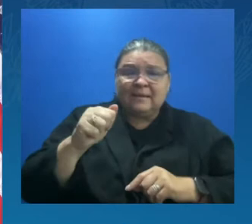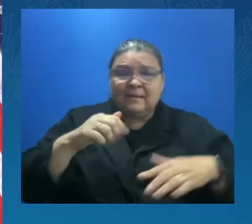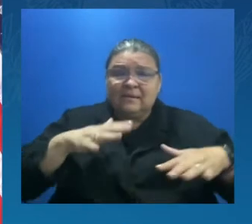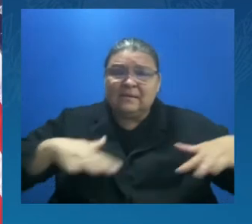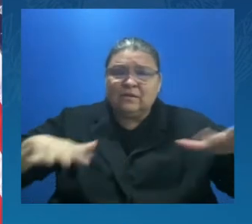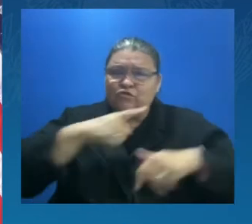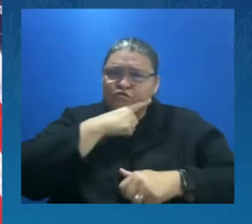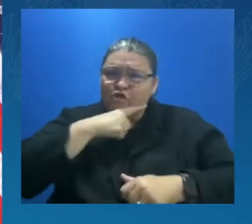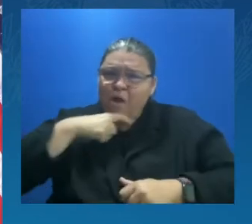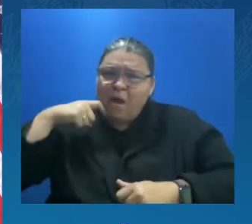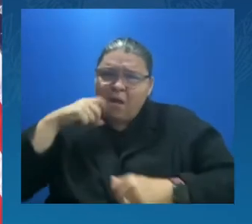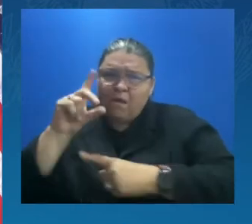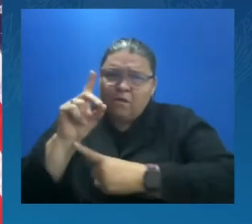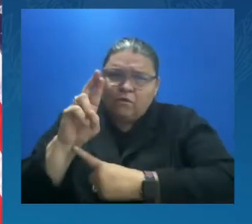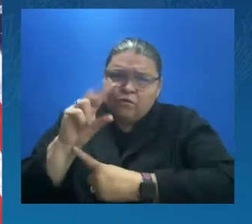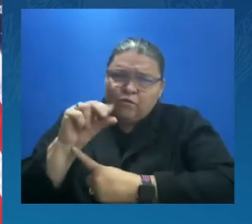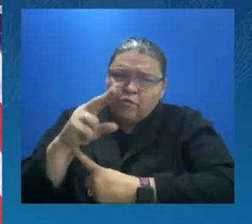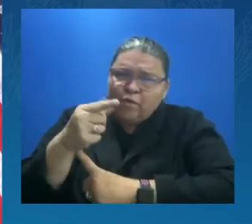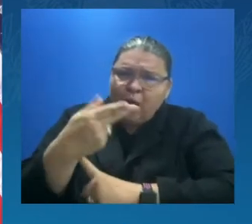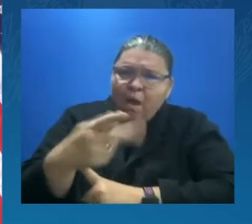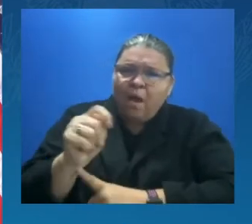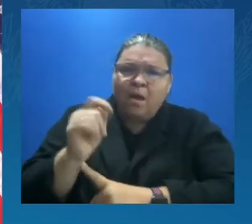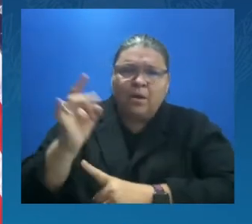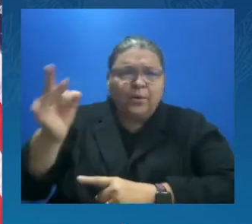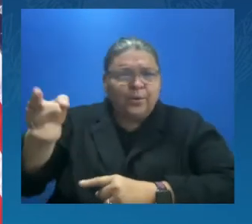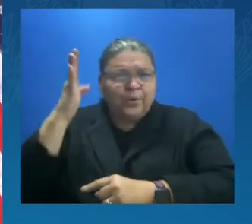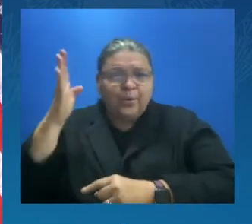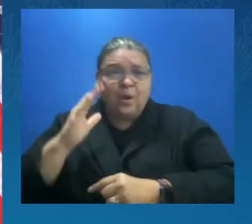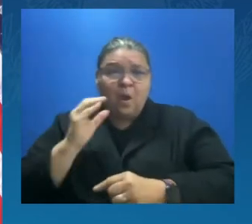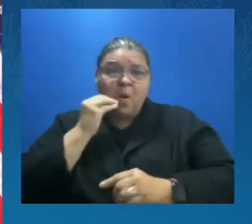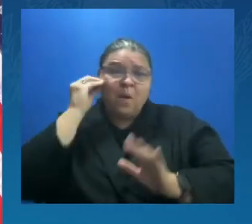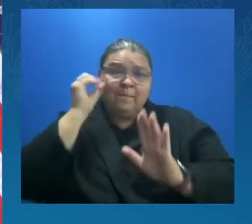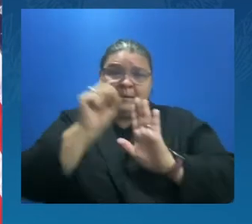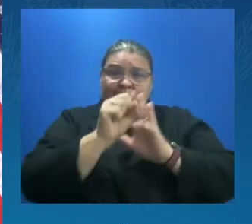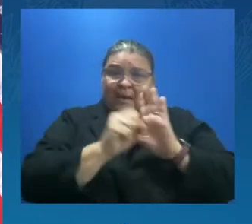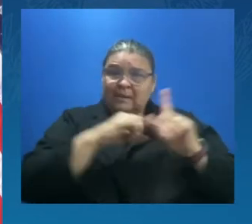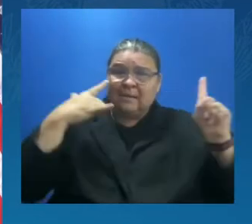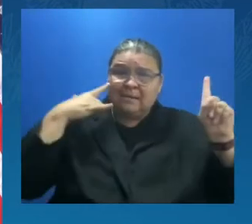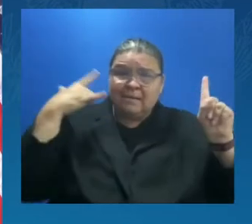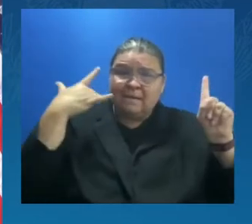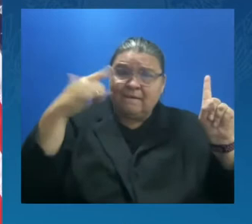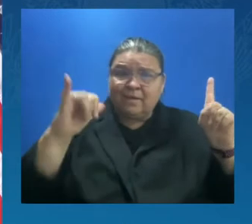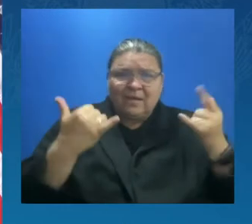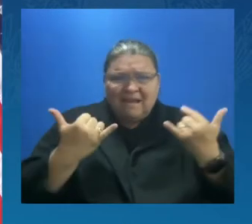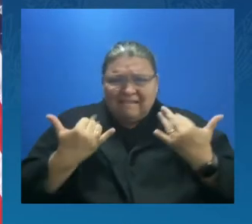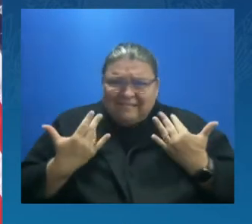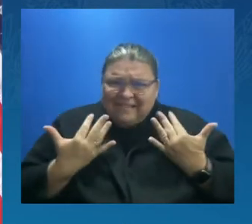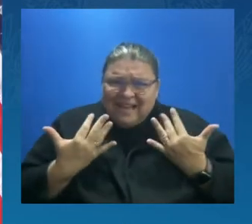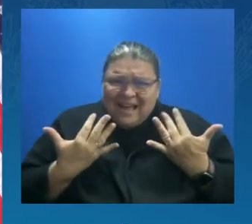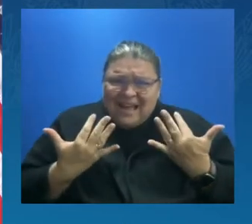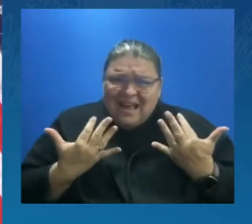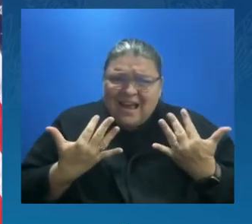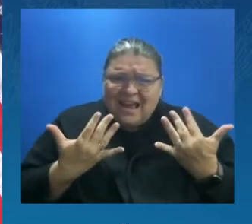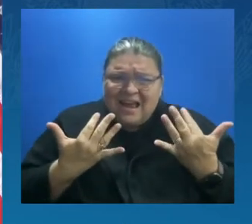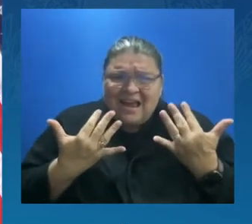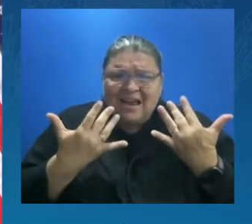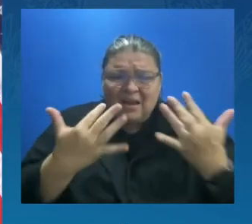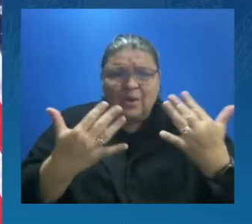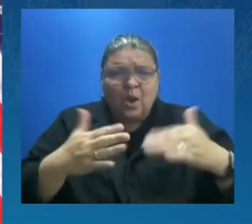In my home state of California, wildfires burned more than two and a half million acres